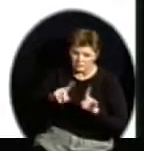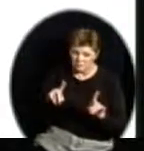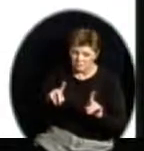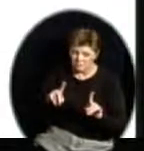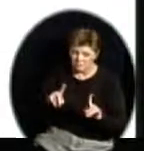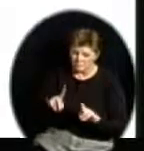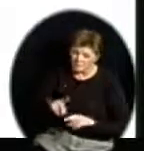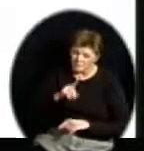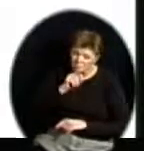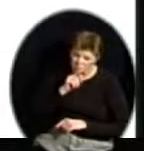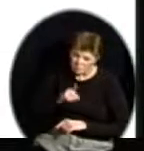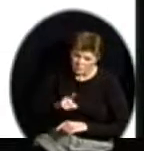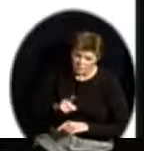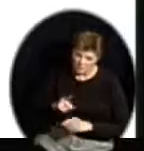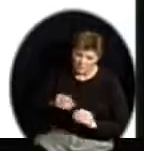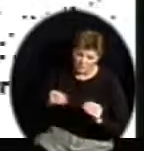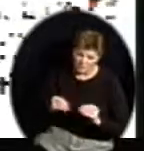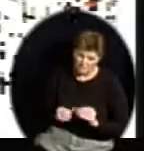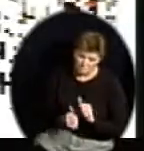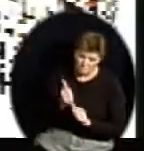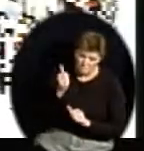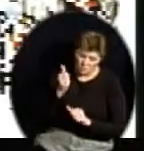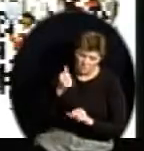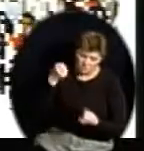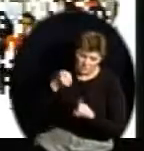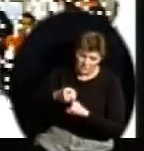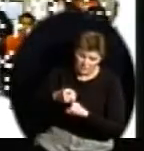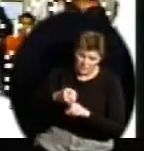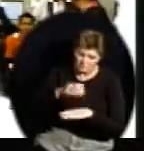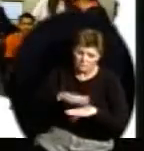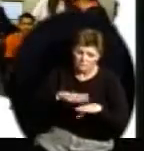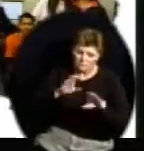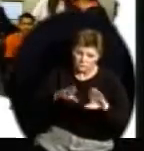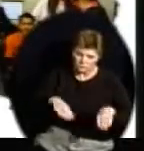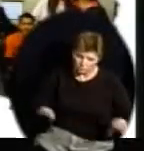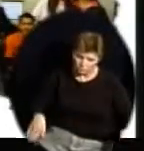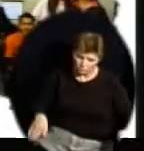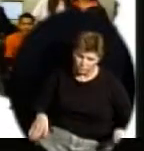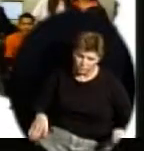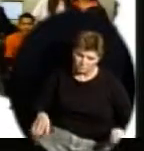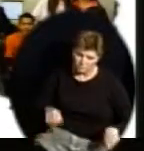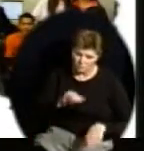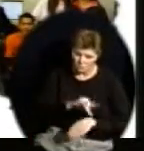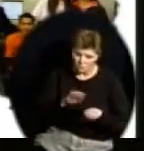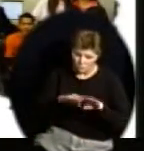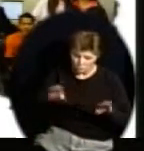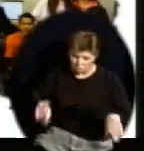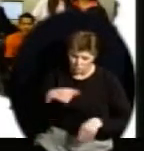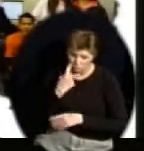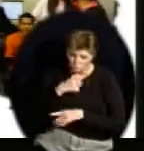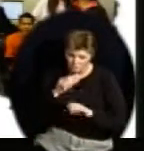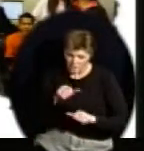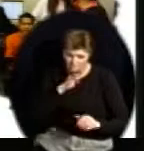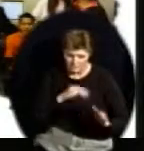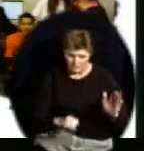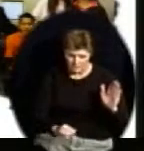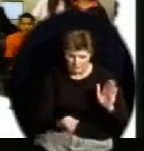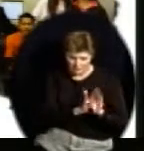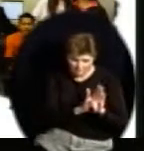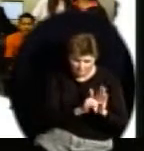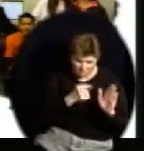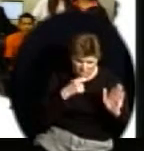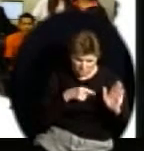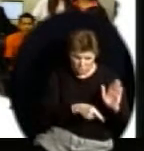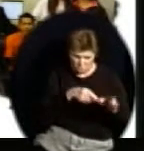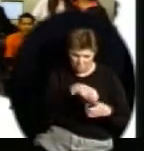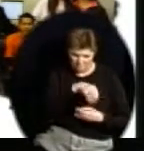impact is on children, children who can be identified as a group and be looked at and say, oh, my gosh, you're in that group that